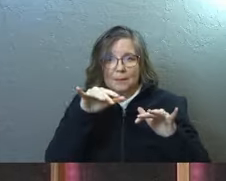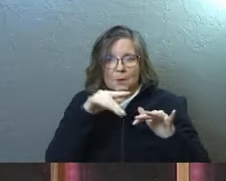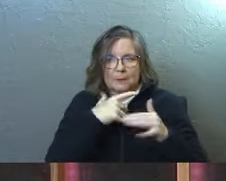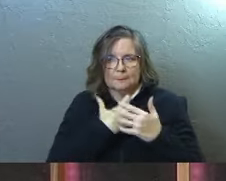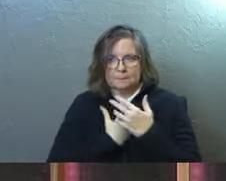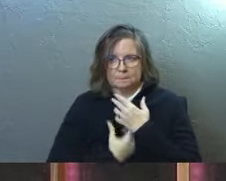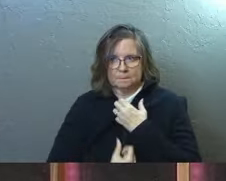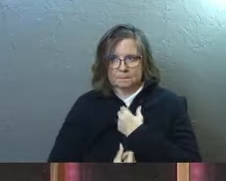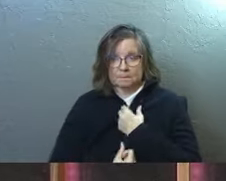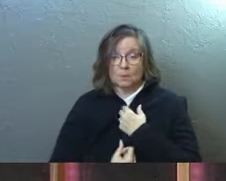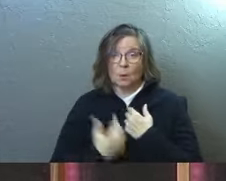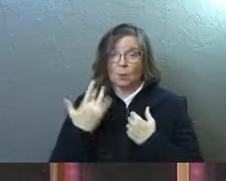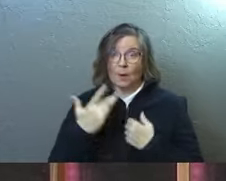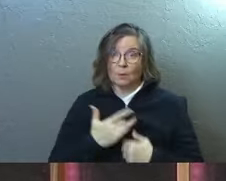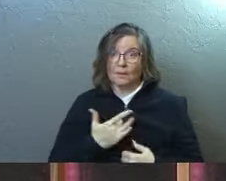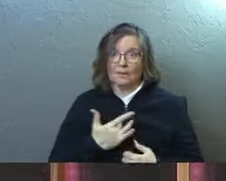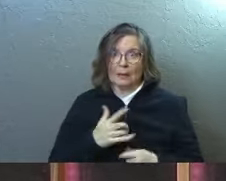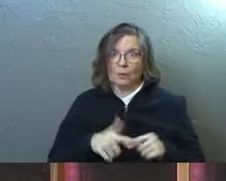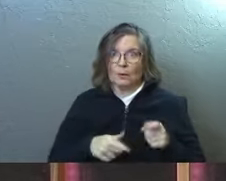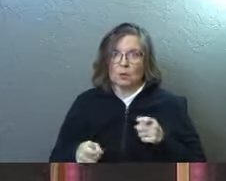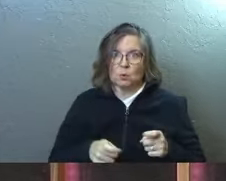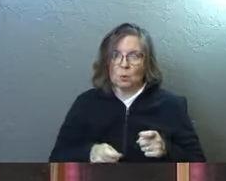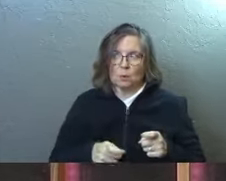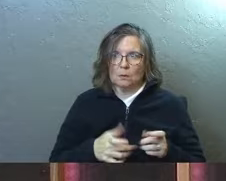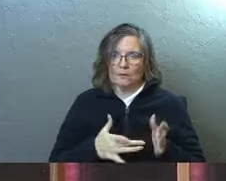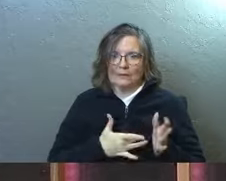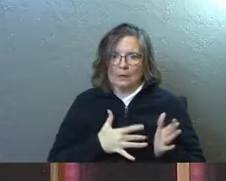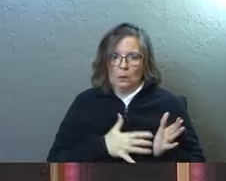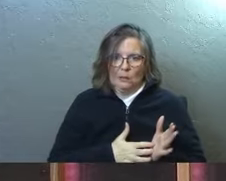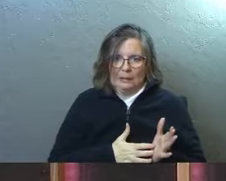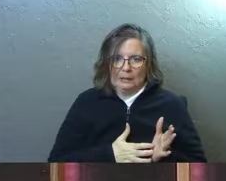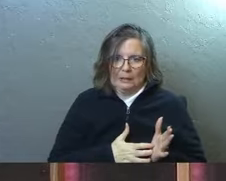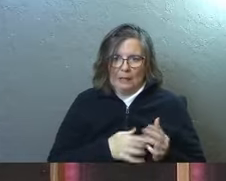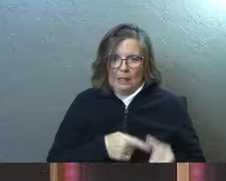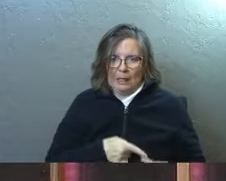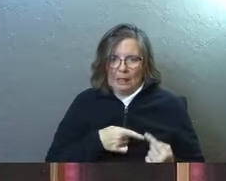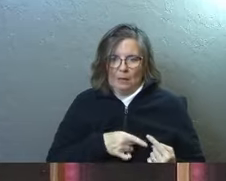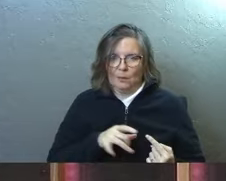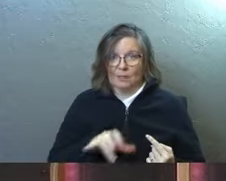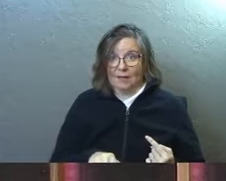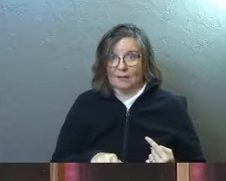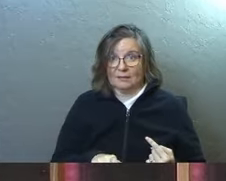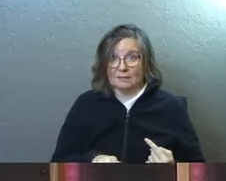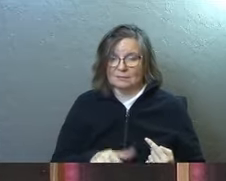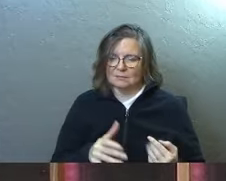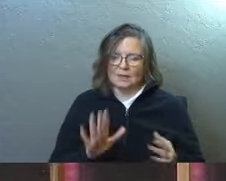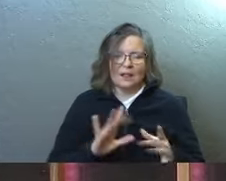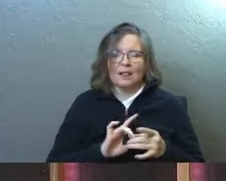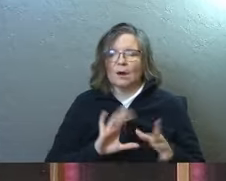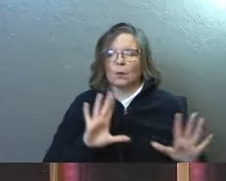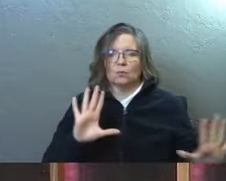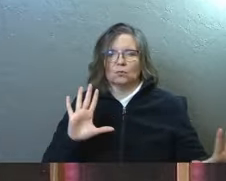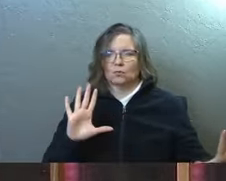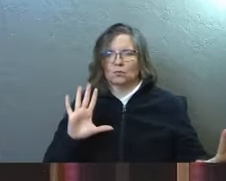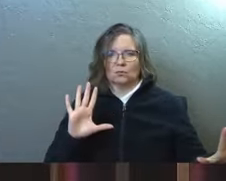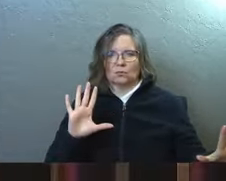Sometimes it makes us feel out of control. makes us feel weak and we struggle with that idea. Let that go.